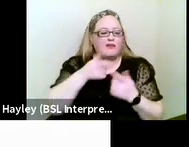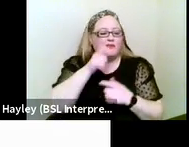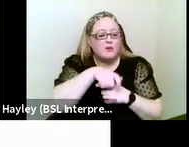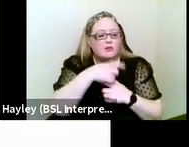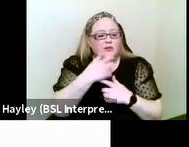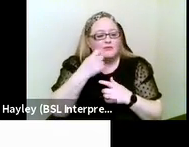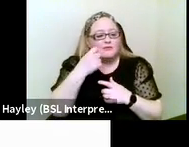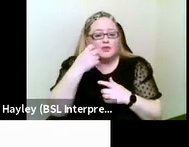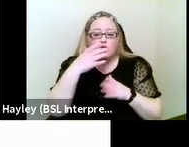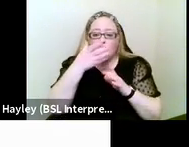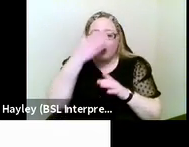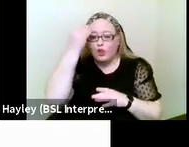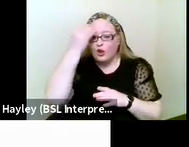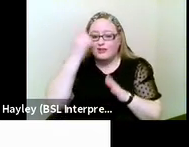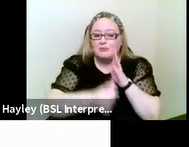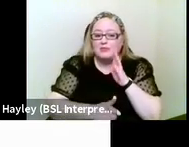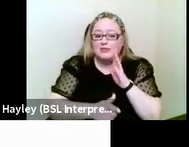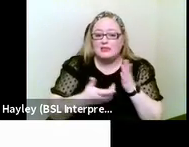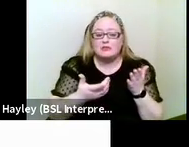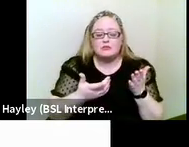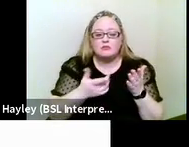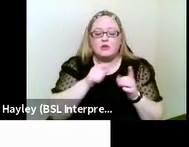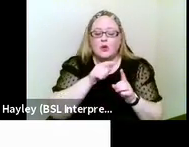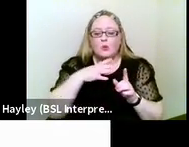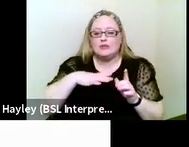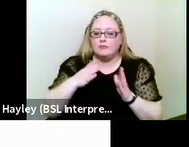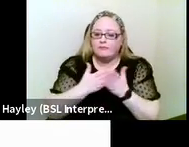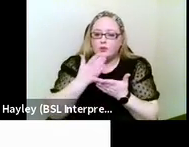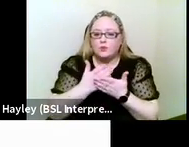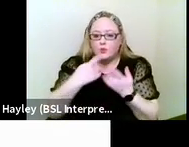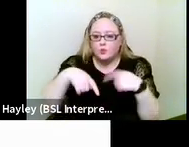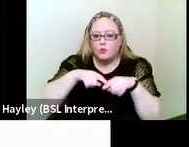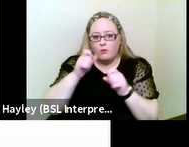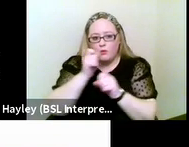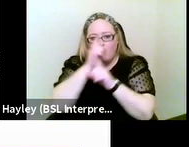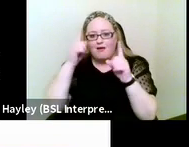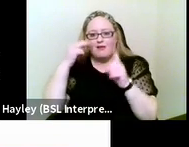have deafblindness on our agenda. Next slide, please.